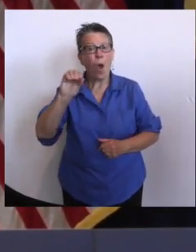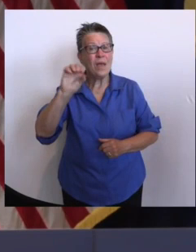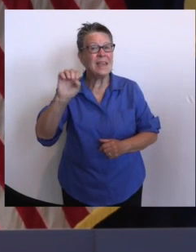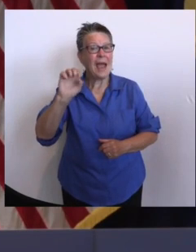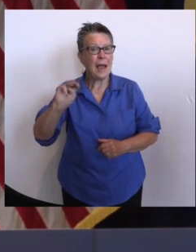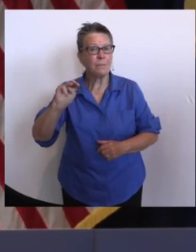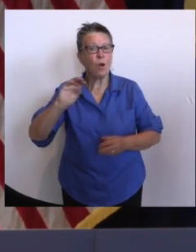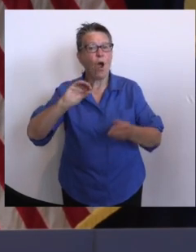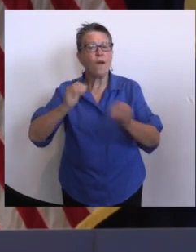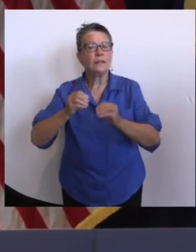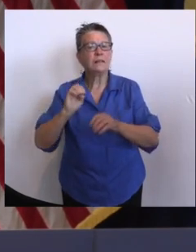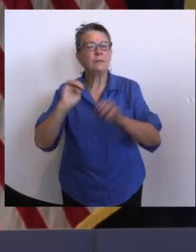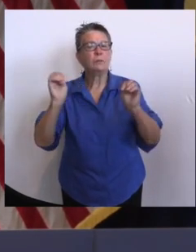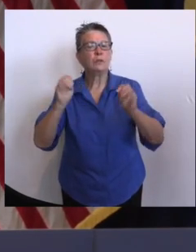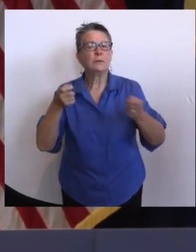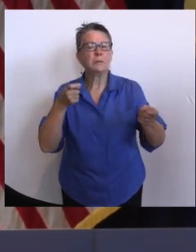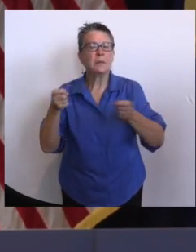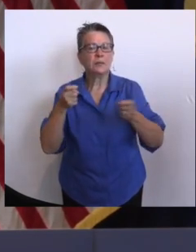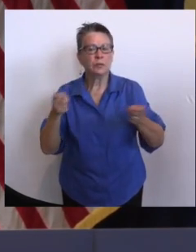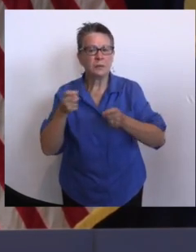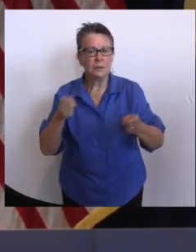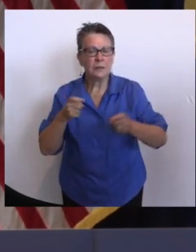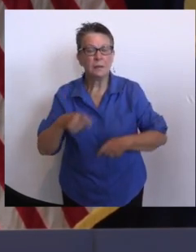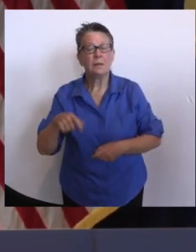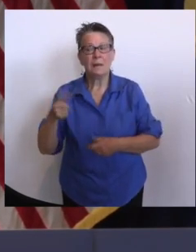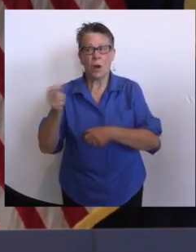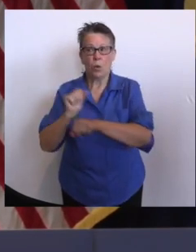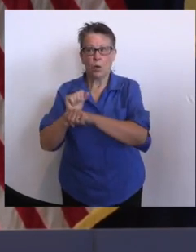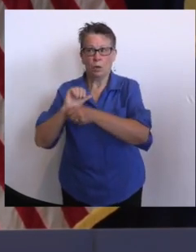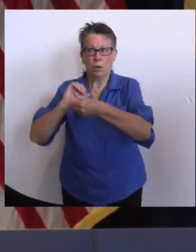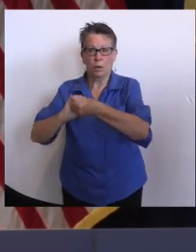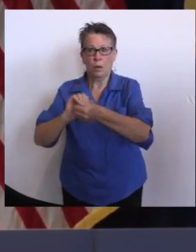just to make sure we're coordinating our resources